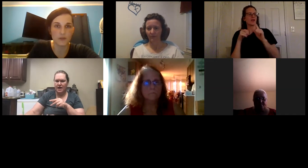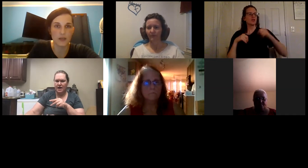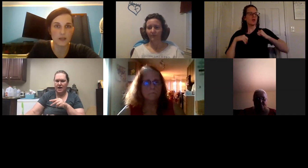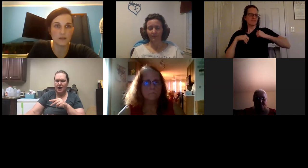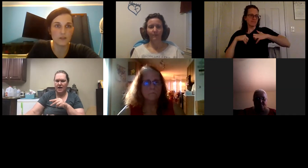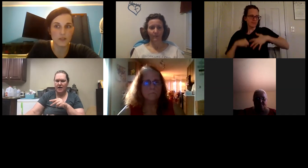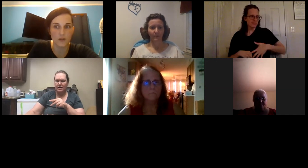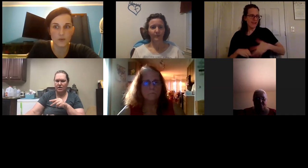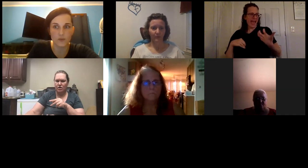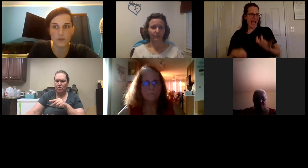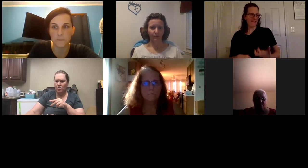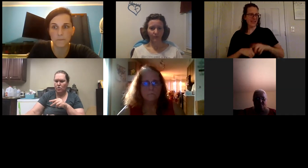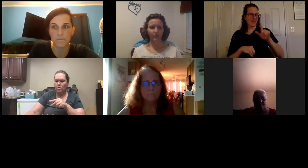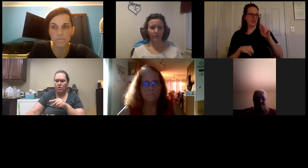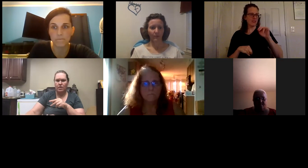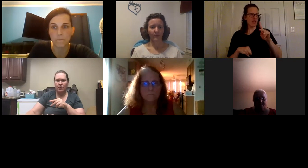about that using those